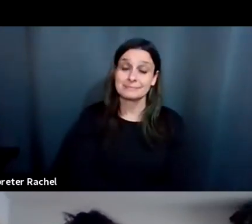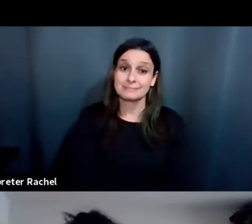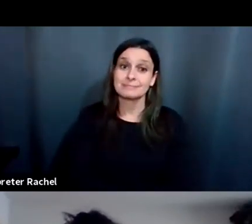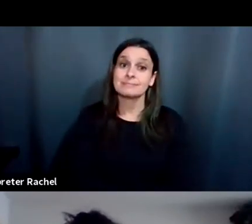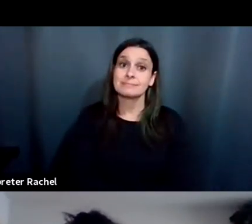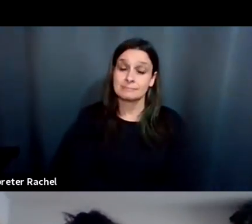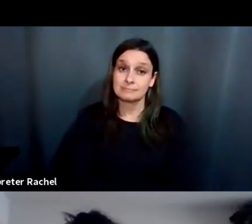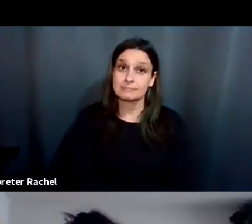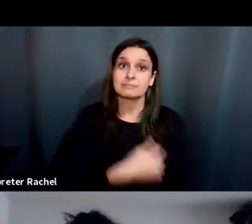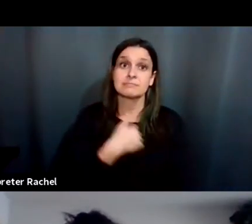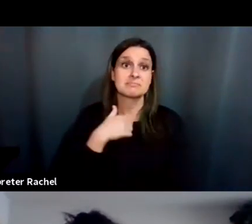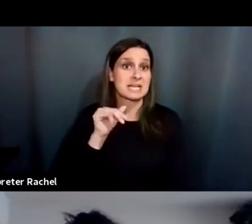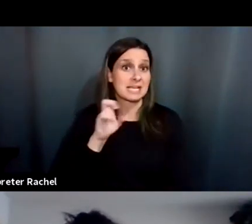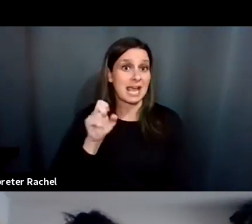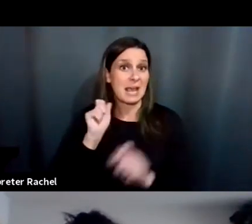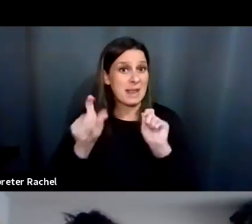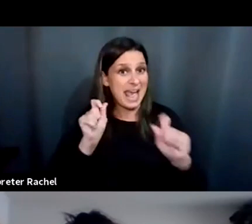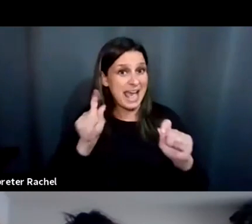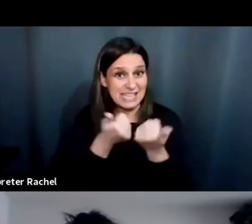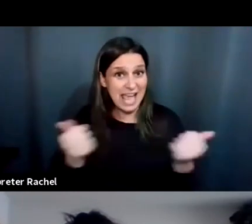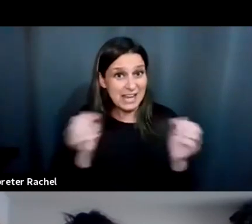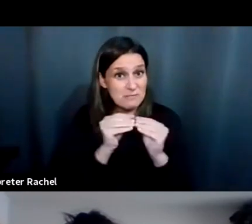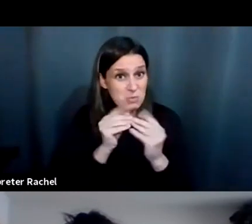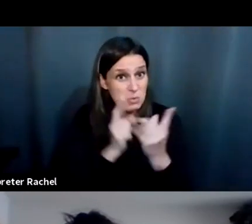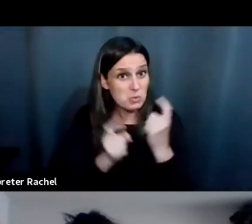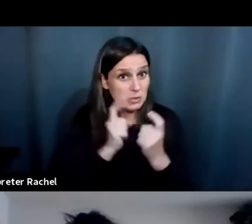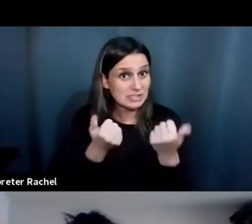I'm going to ask if there are any other questions.